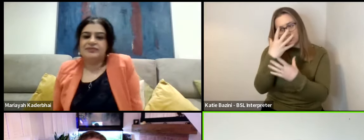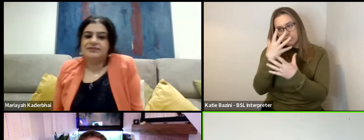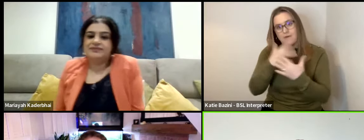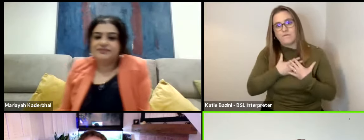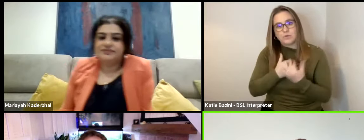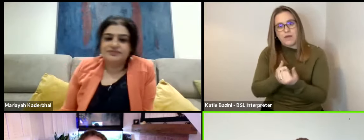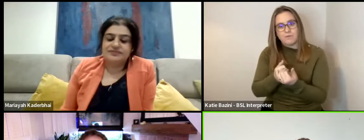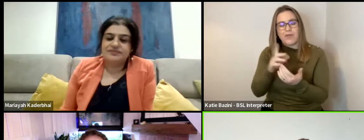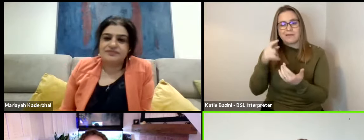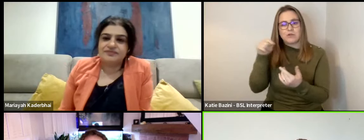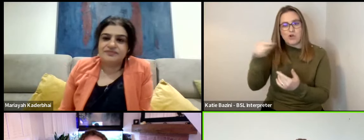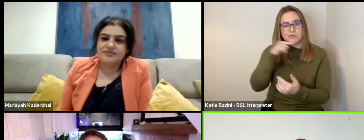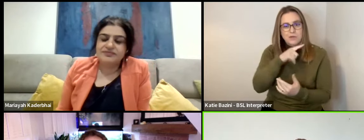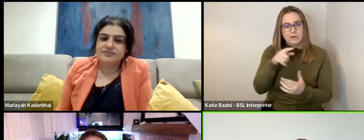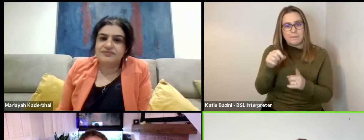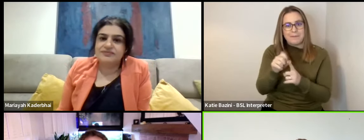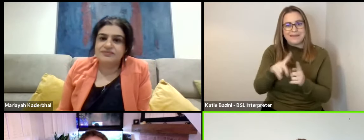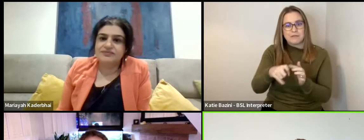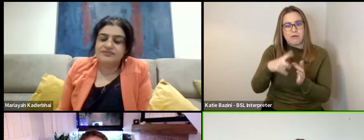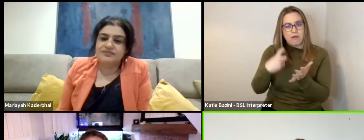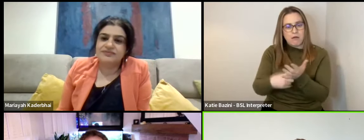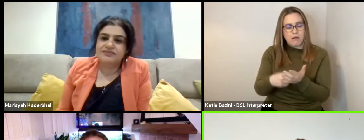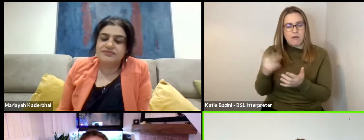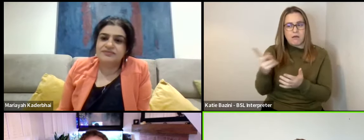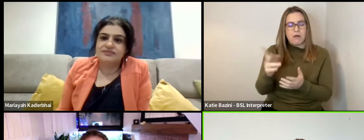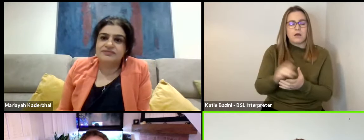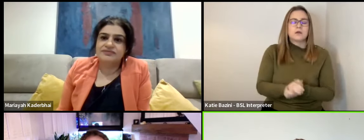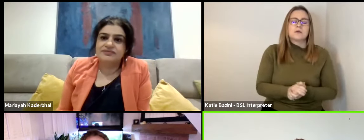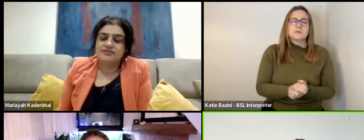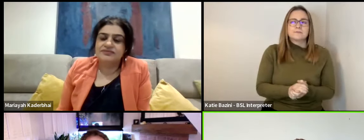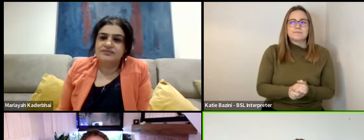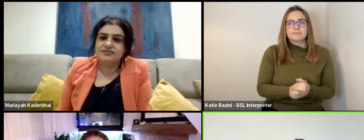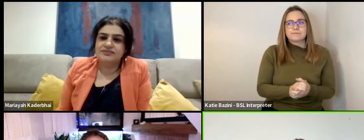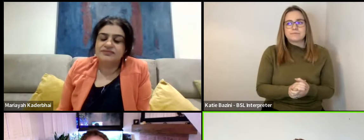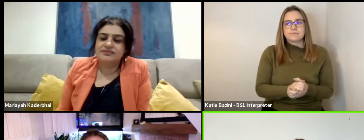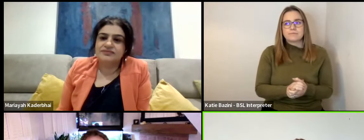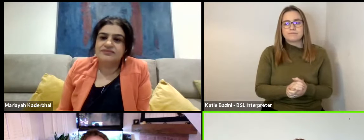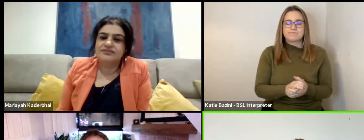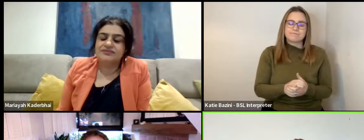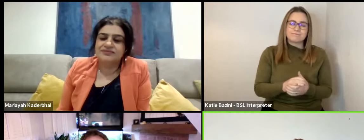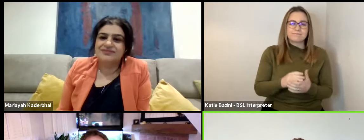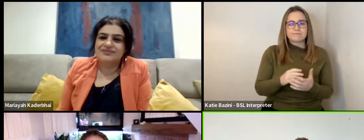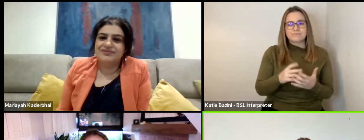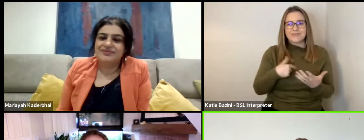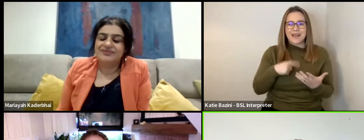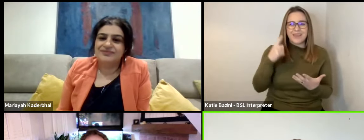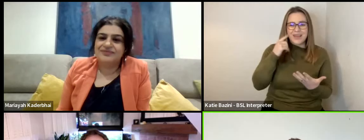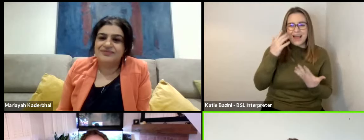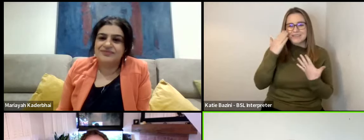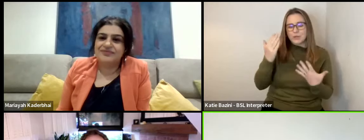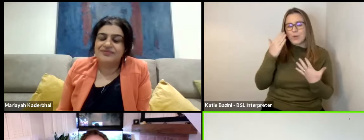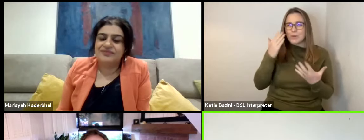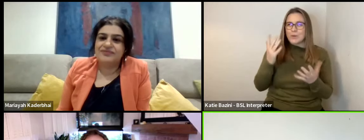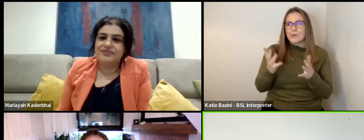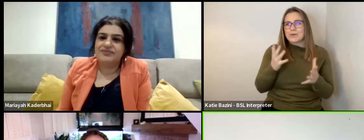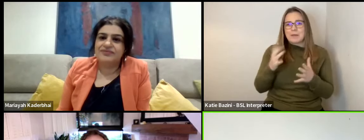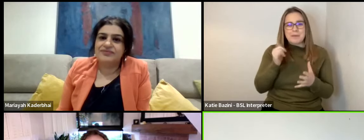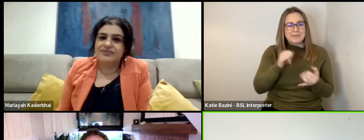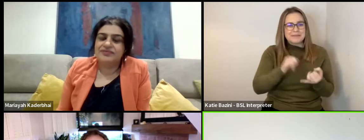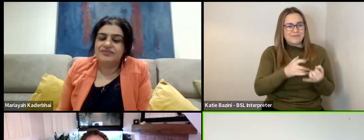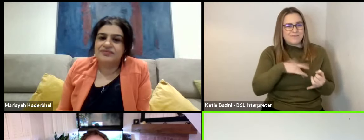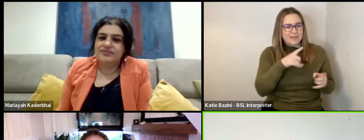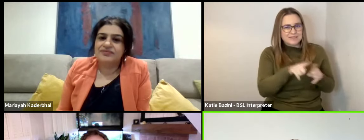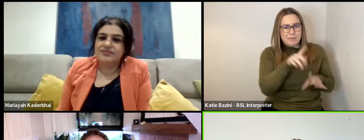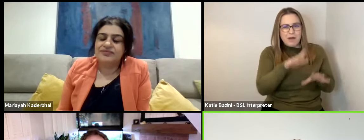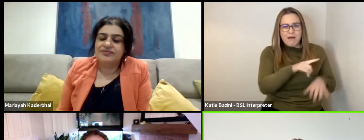And I think, I don't know, I imagine Stephen might feel the same about this.